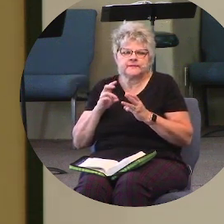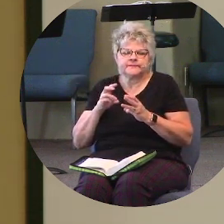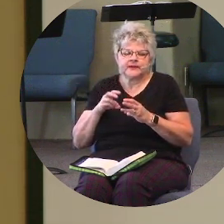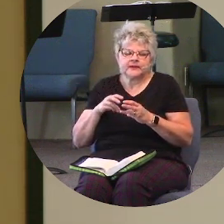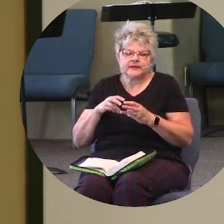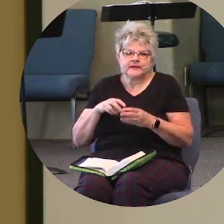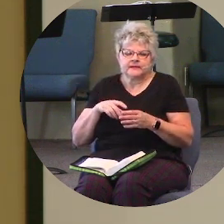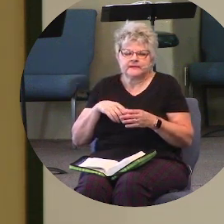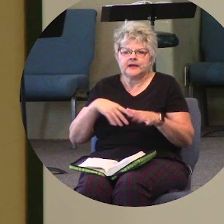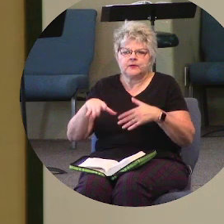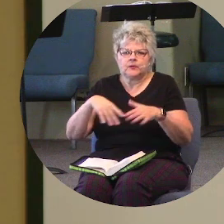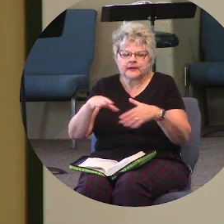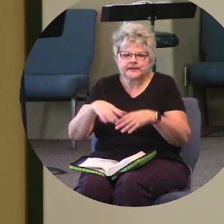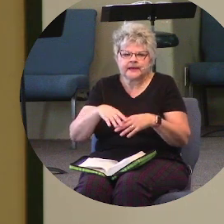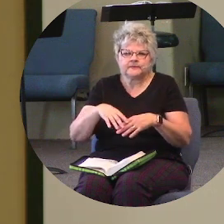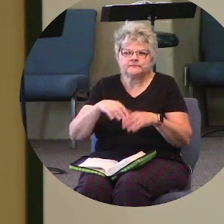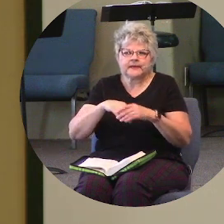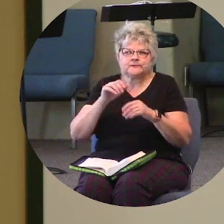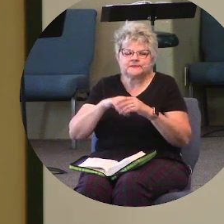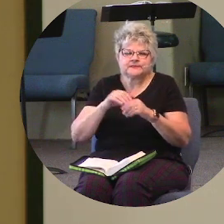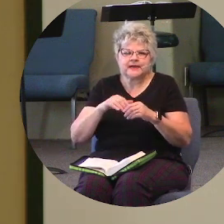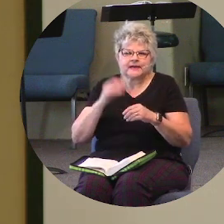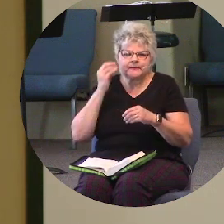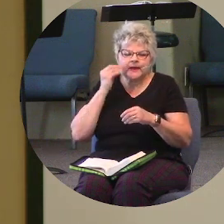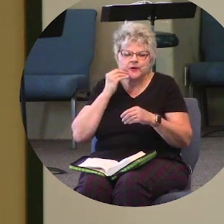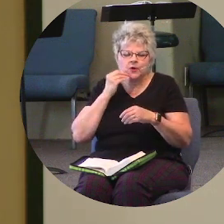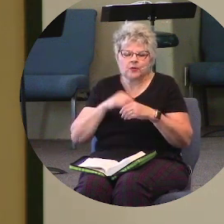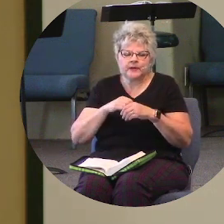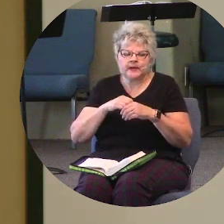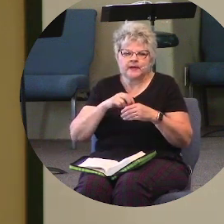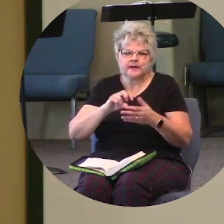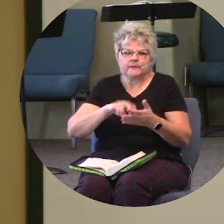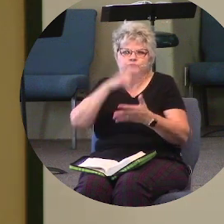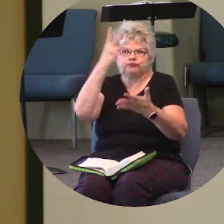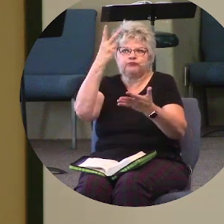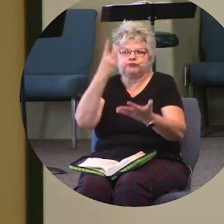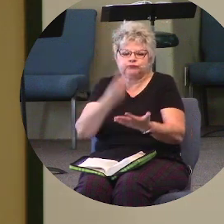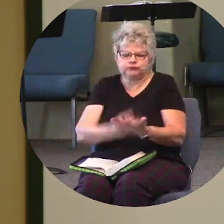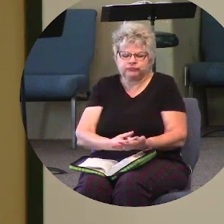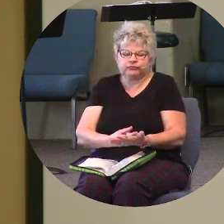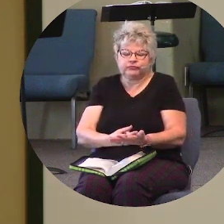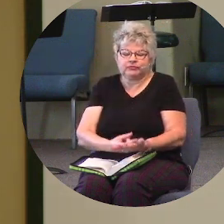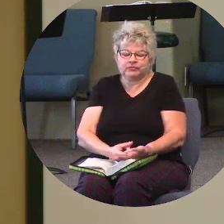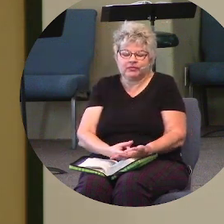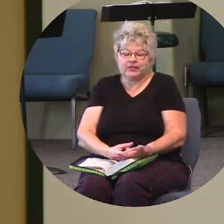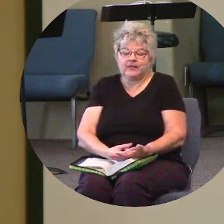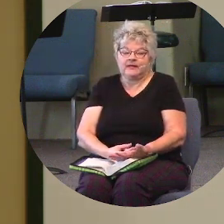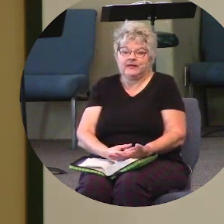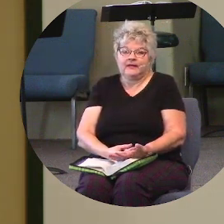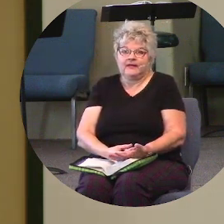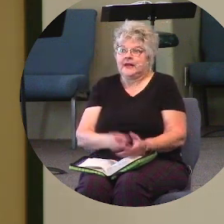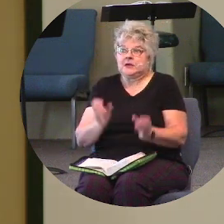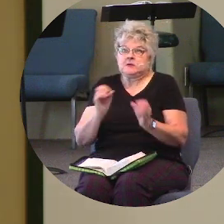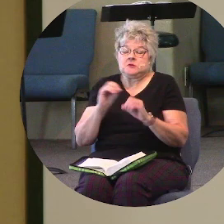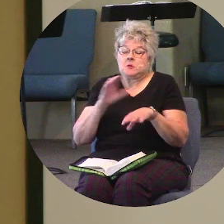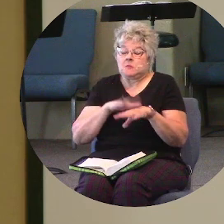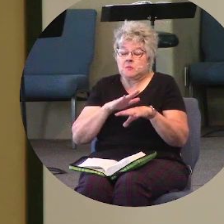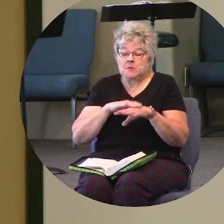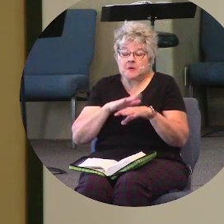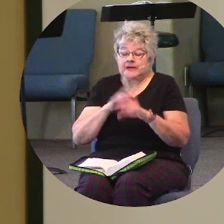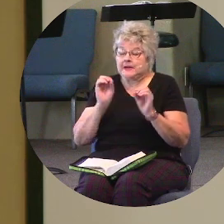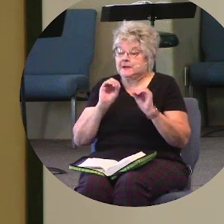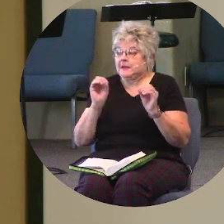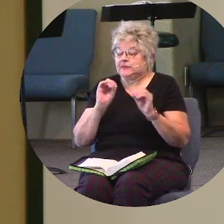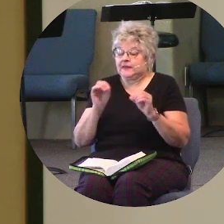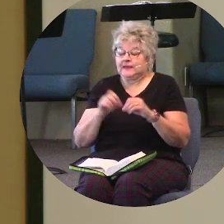patio, the dogs were barking, I stepped out, and the next thing I know, I was flat on my face. I had no warning. There was nothing